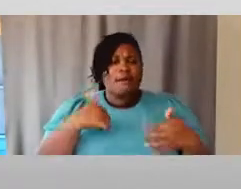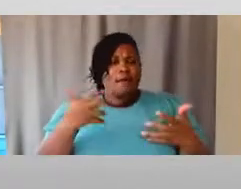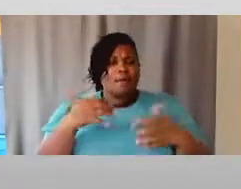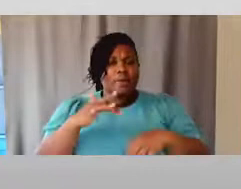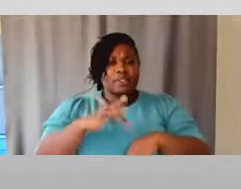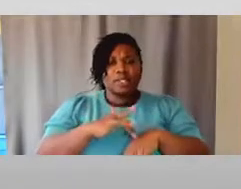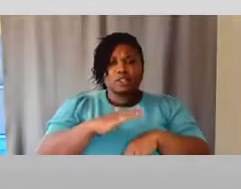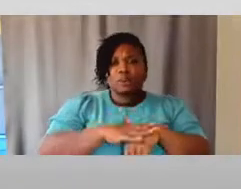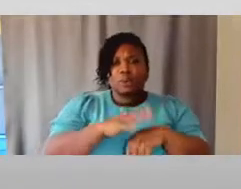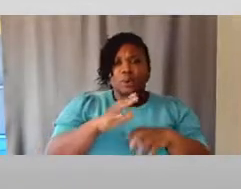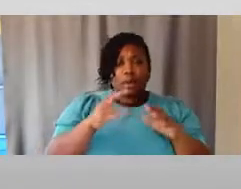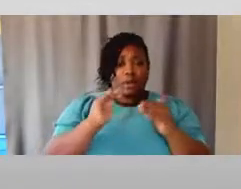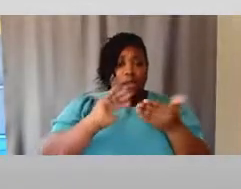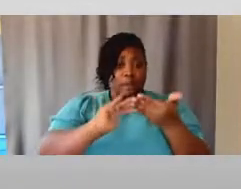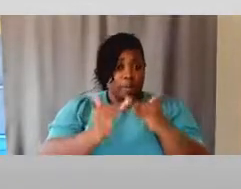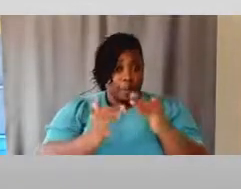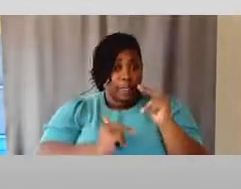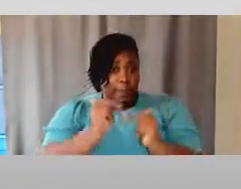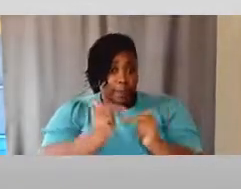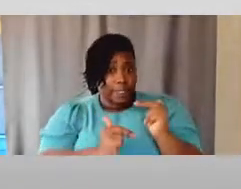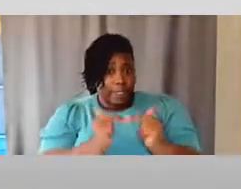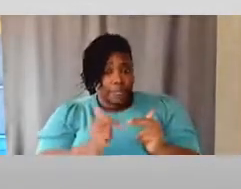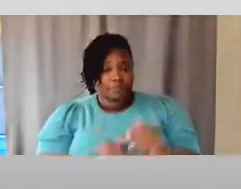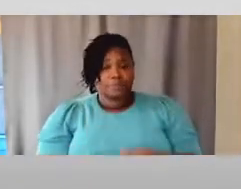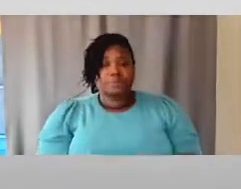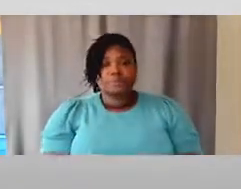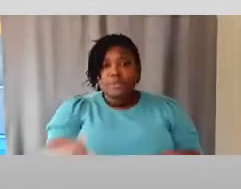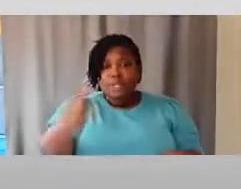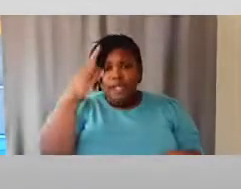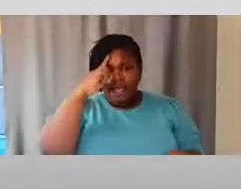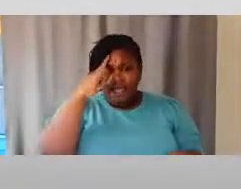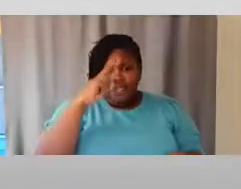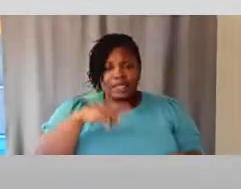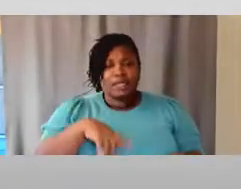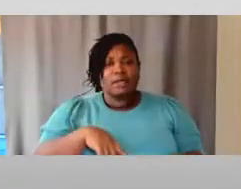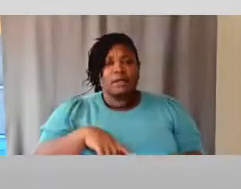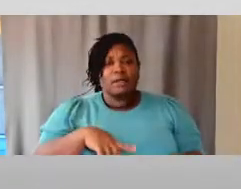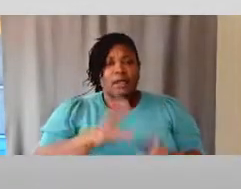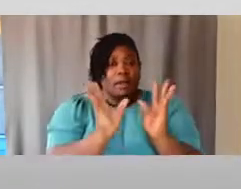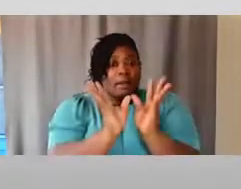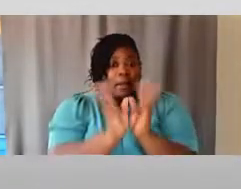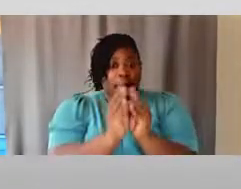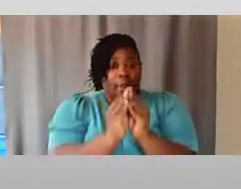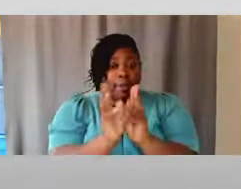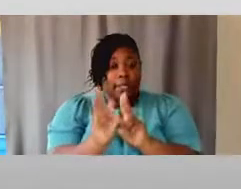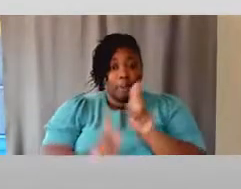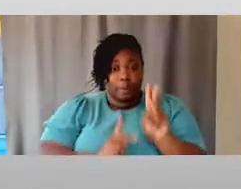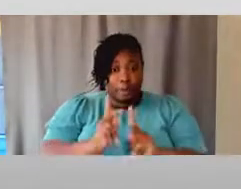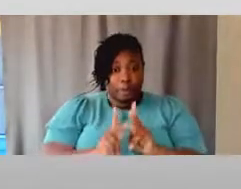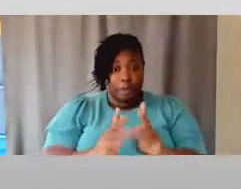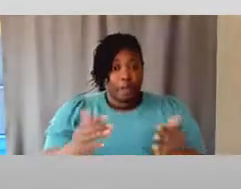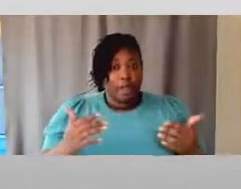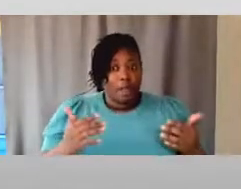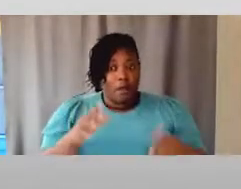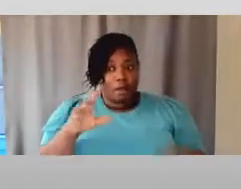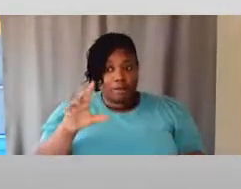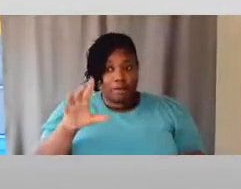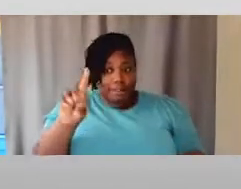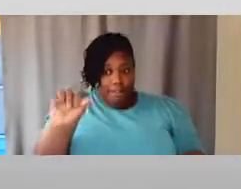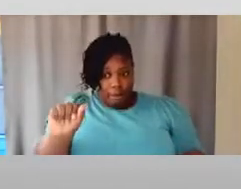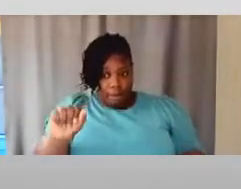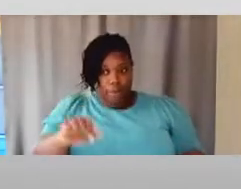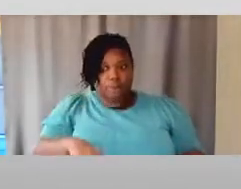community building because I think that meeting people that are disabled has been,